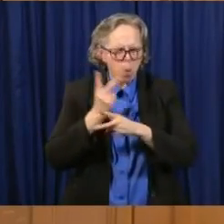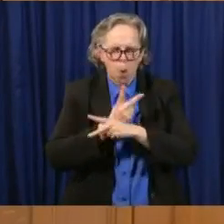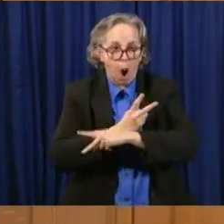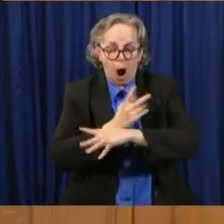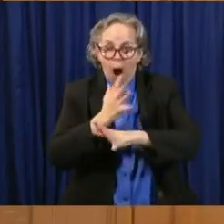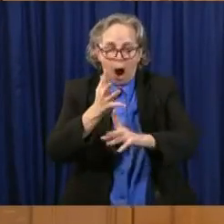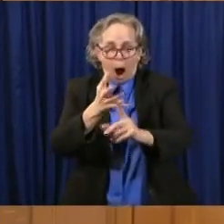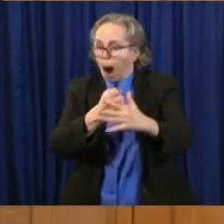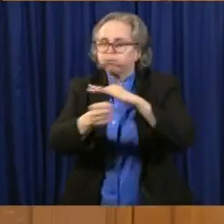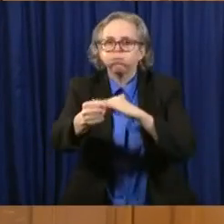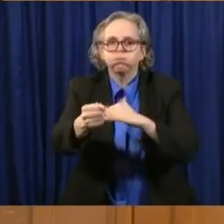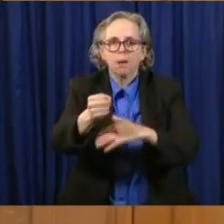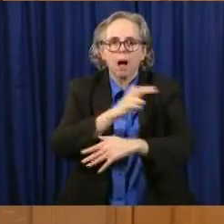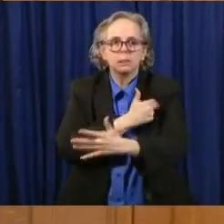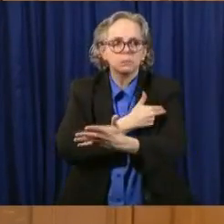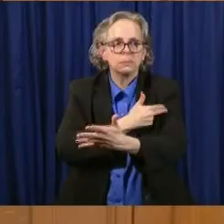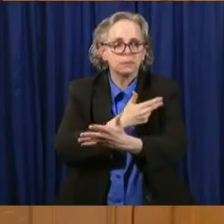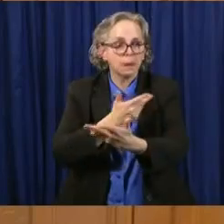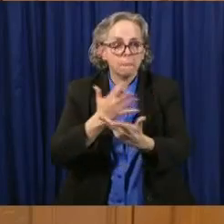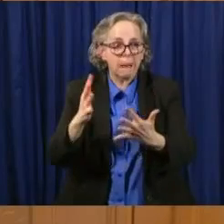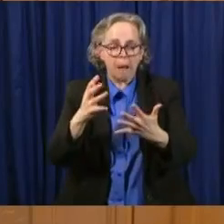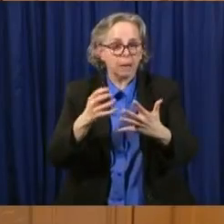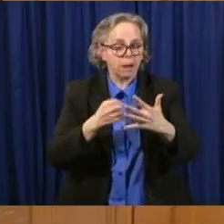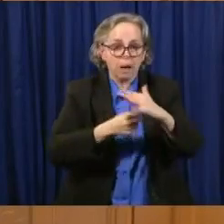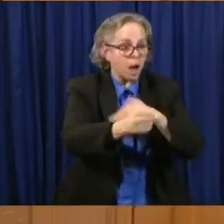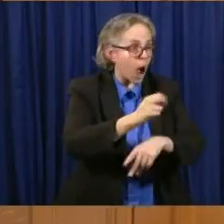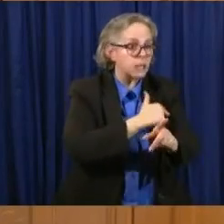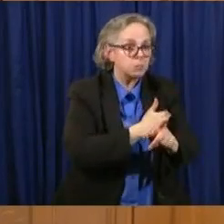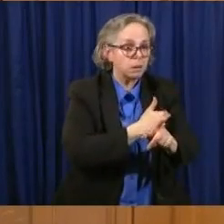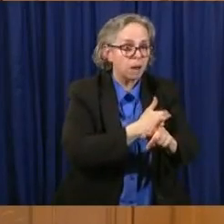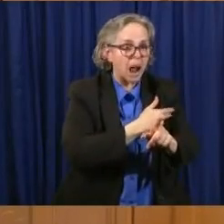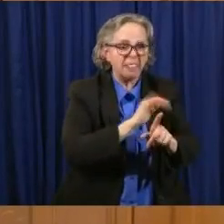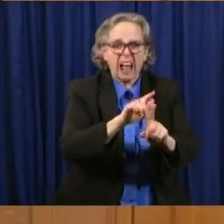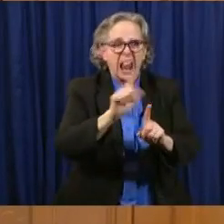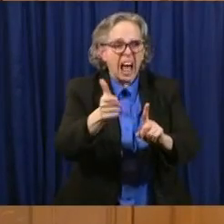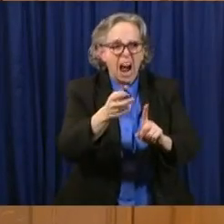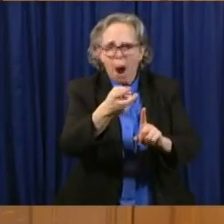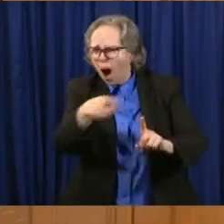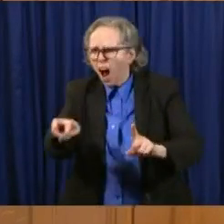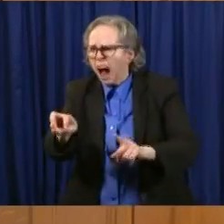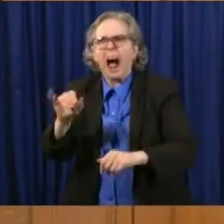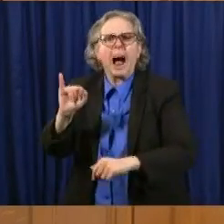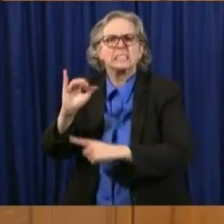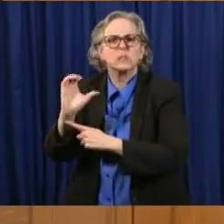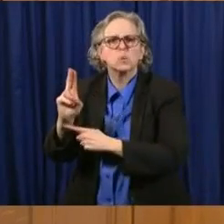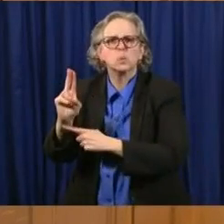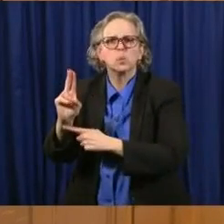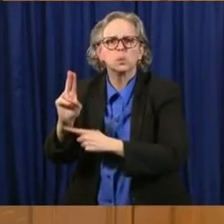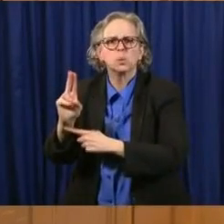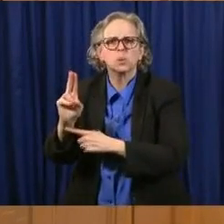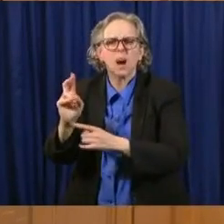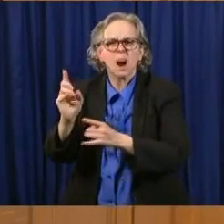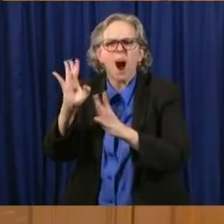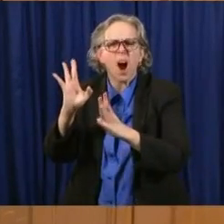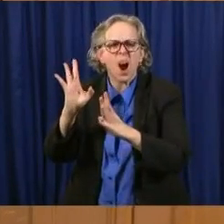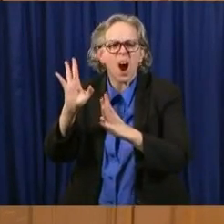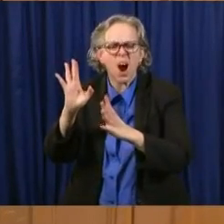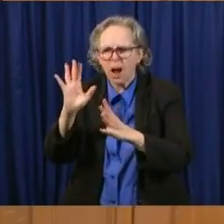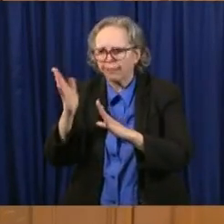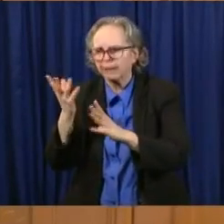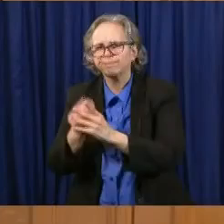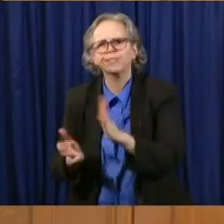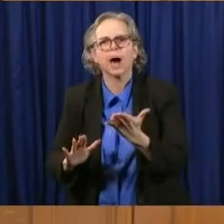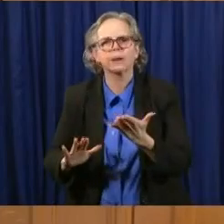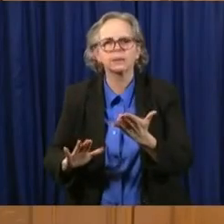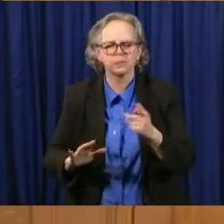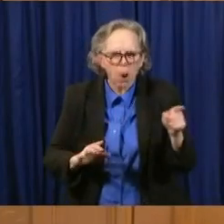we get those ICU numbers. And then people dying is lagging far behind that. So it goes back to that starlight